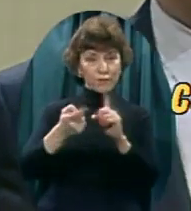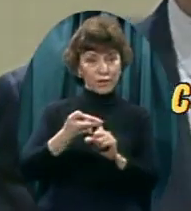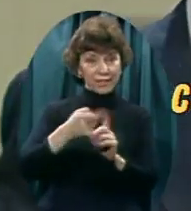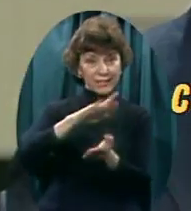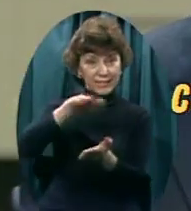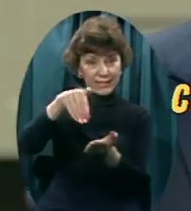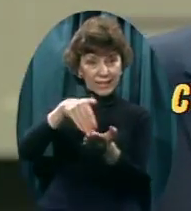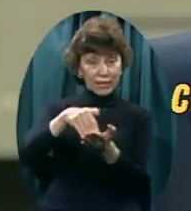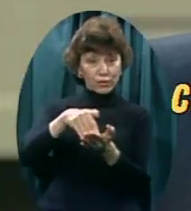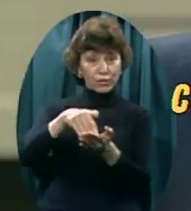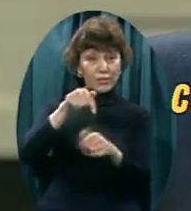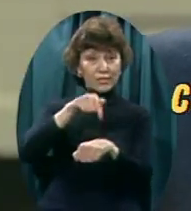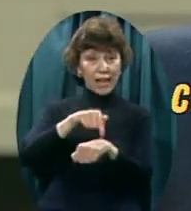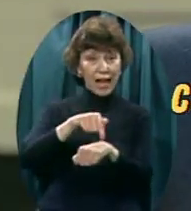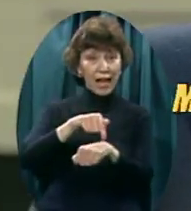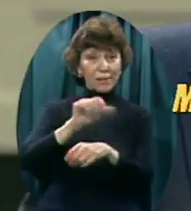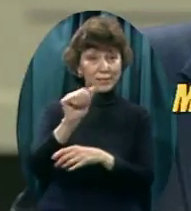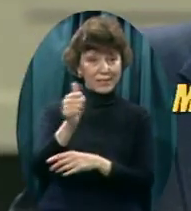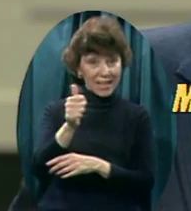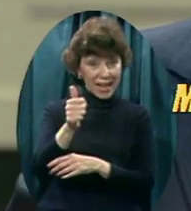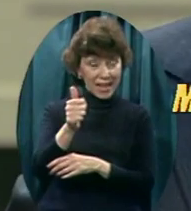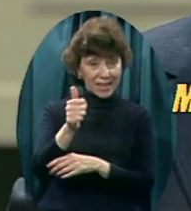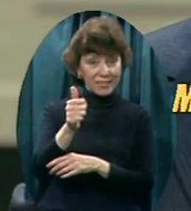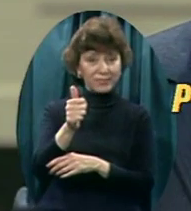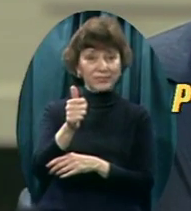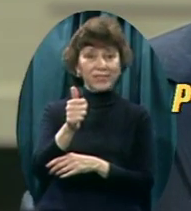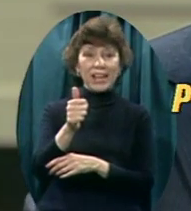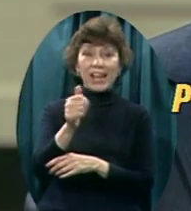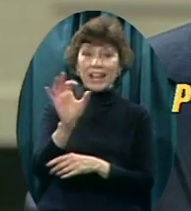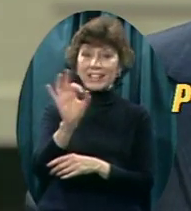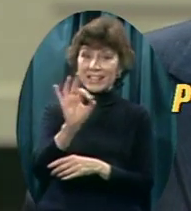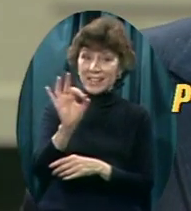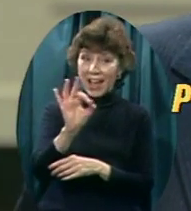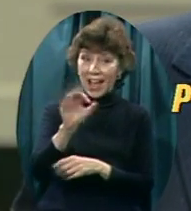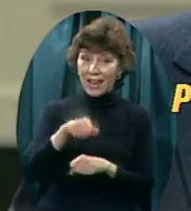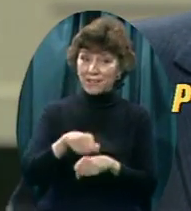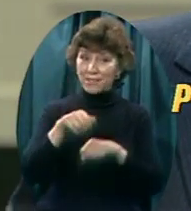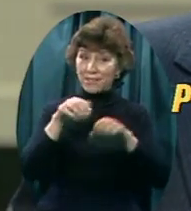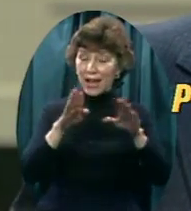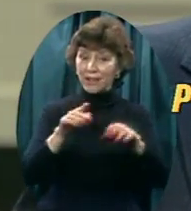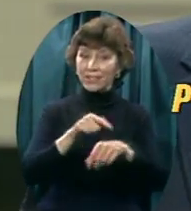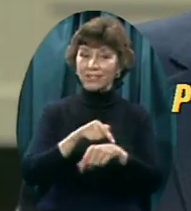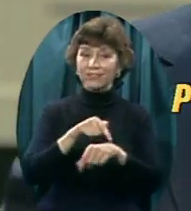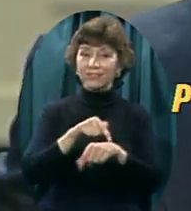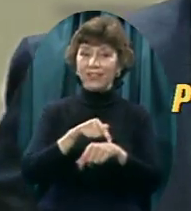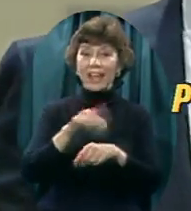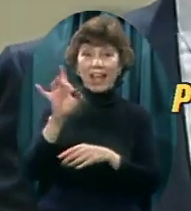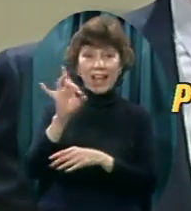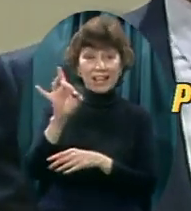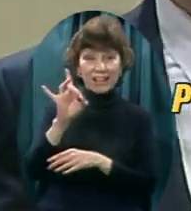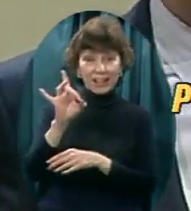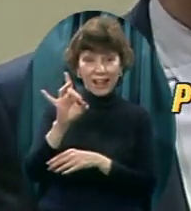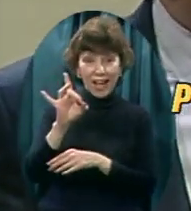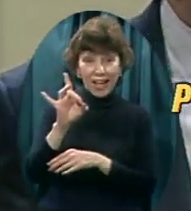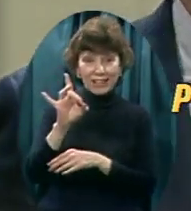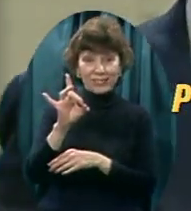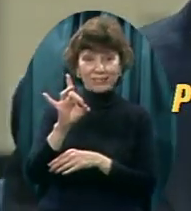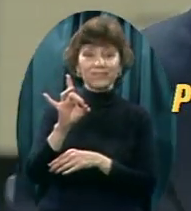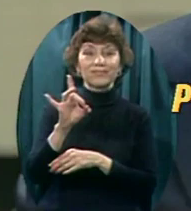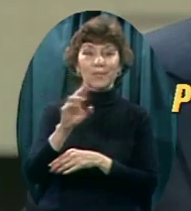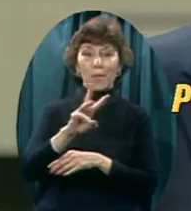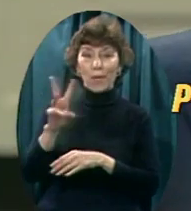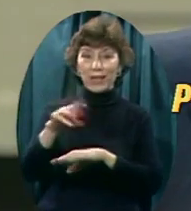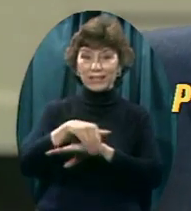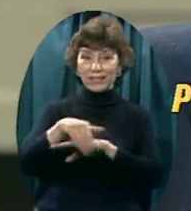Time and 9 p.m. Mountain Time and 8 p.m. Pacific Time. And then my friends from Alaska have corrected me.